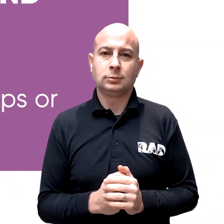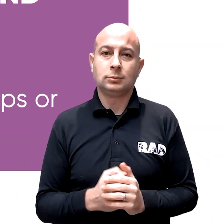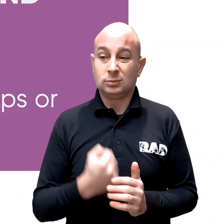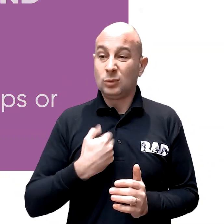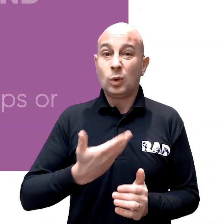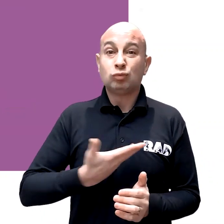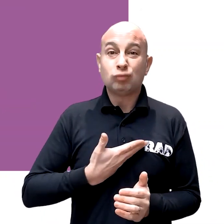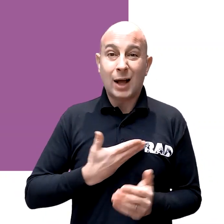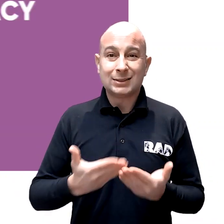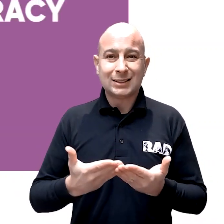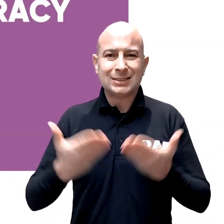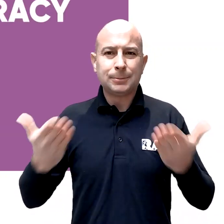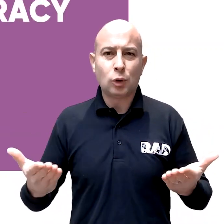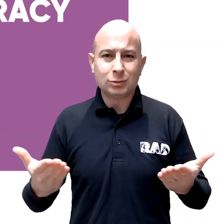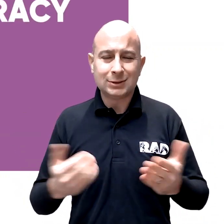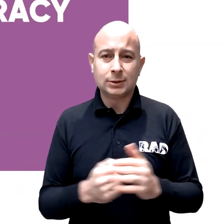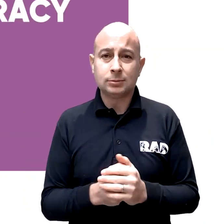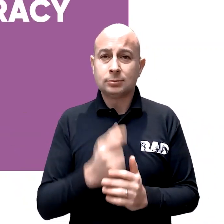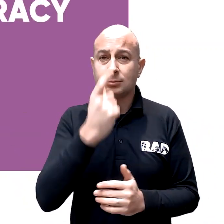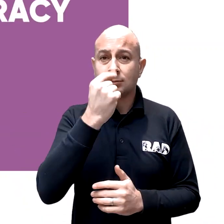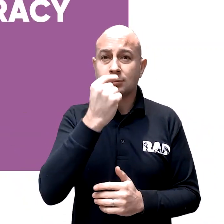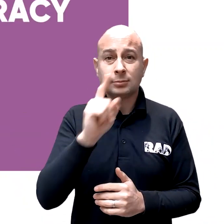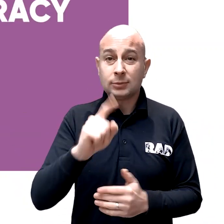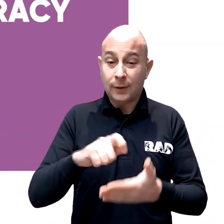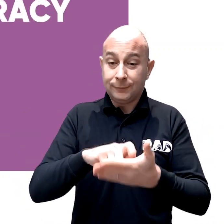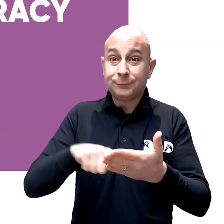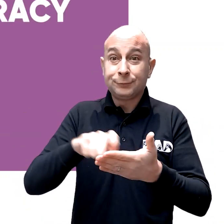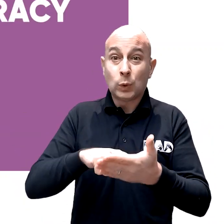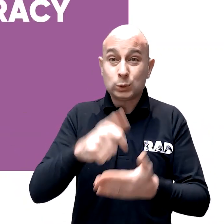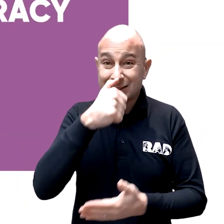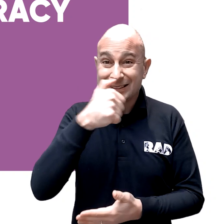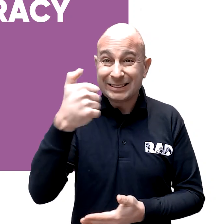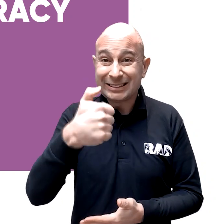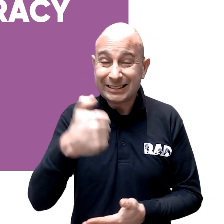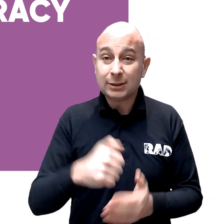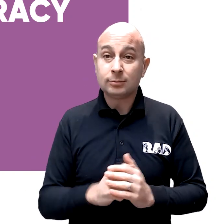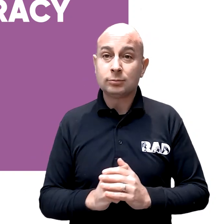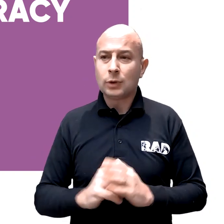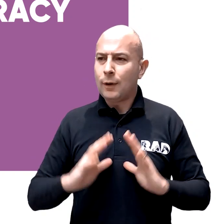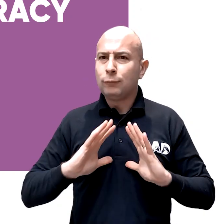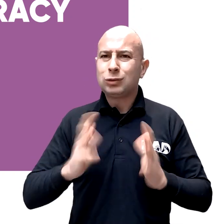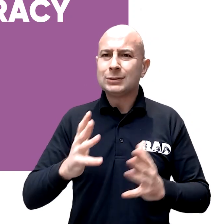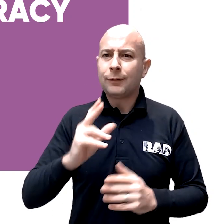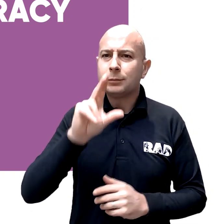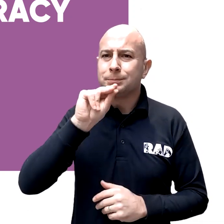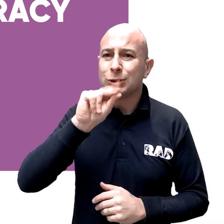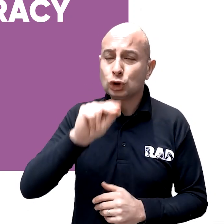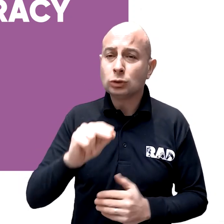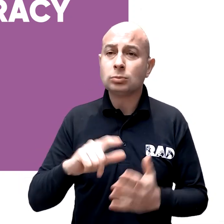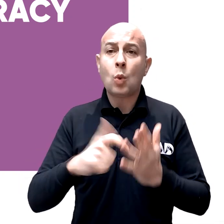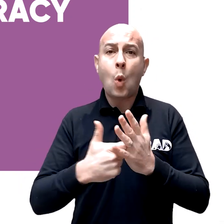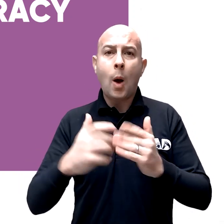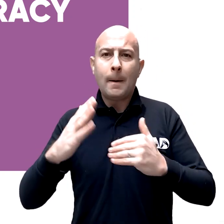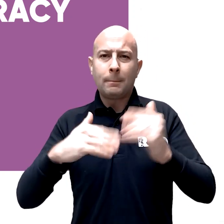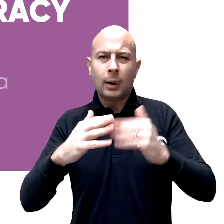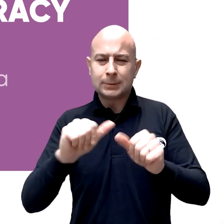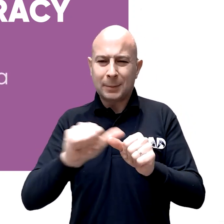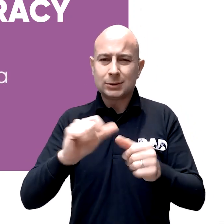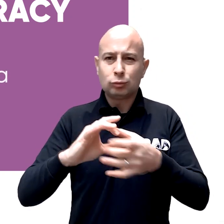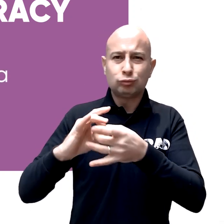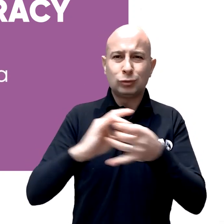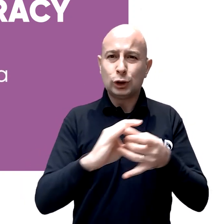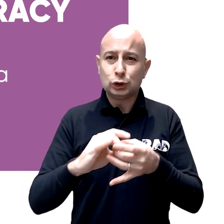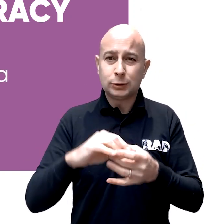homelessness. Our rights and democracy. This could be votes at 16, freedom of speech